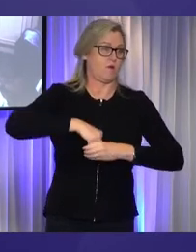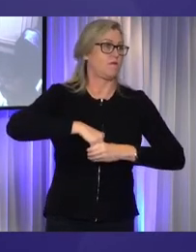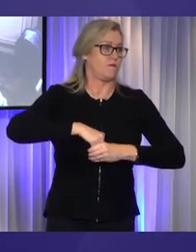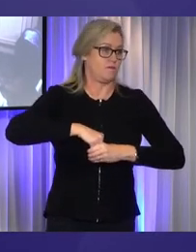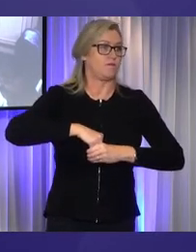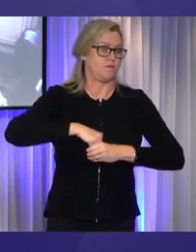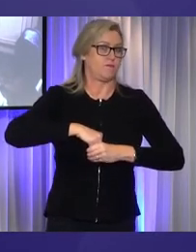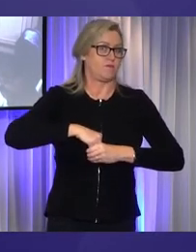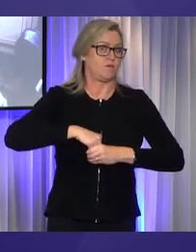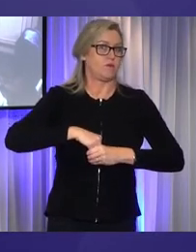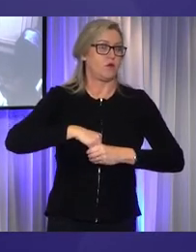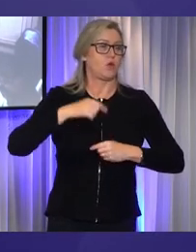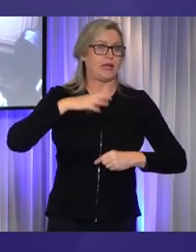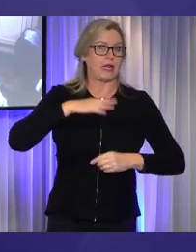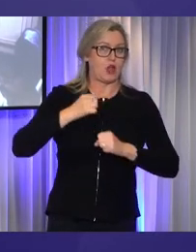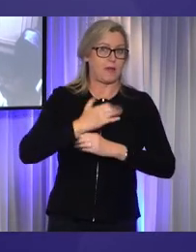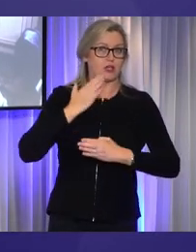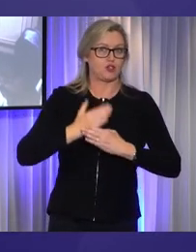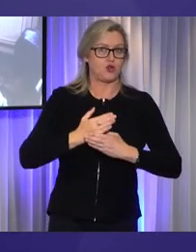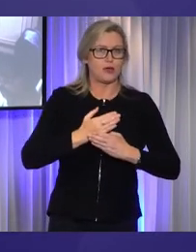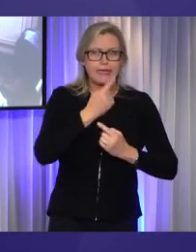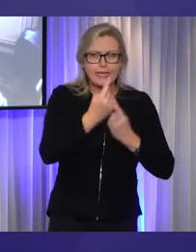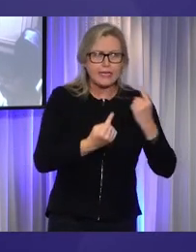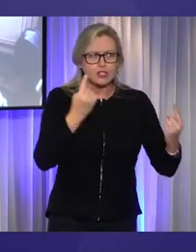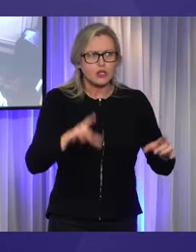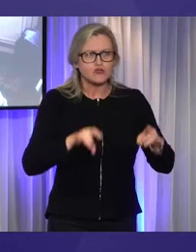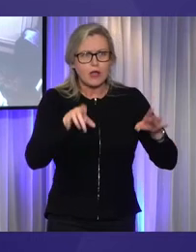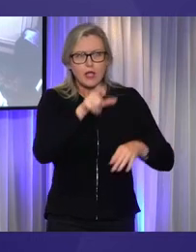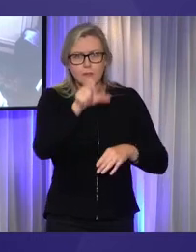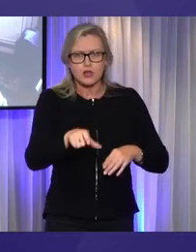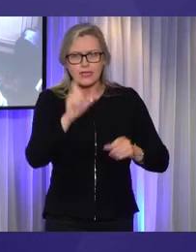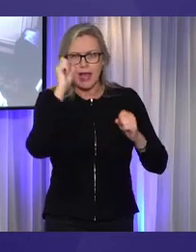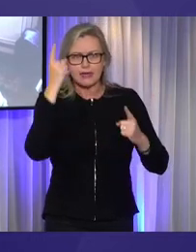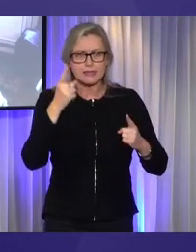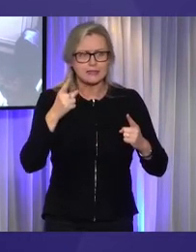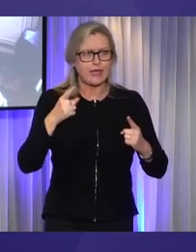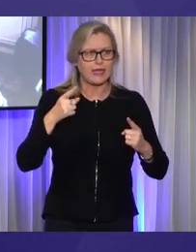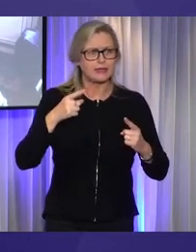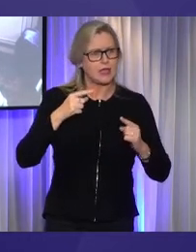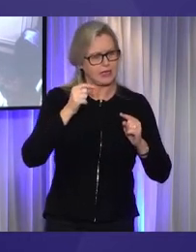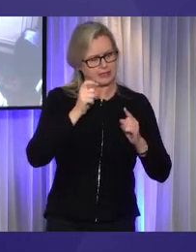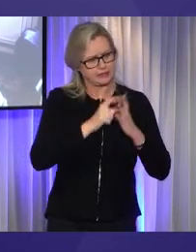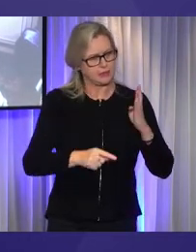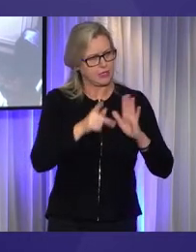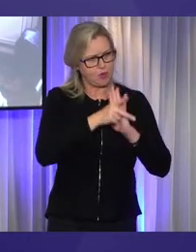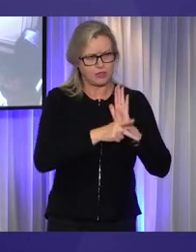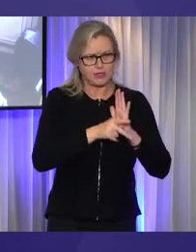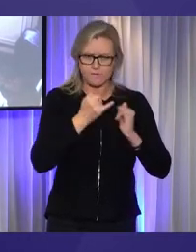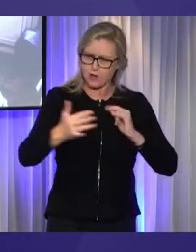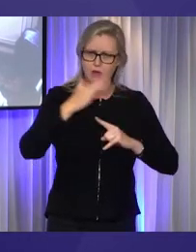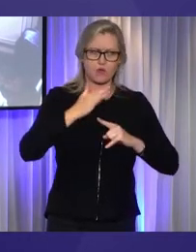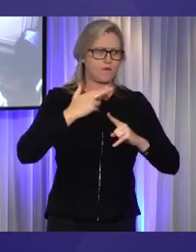We need to ensure that each and every Australian understands the importance of disability policy to everyone